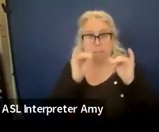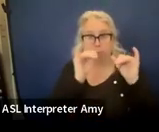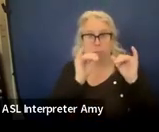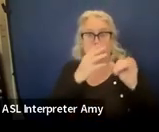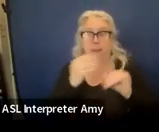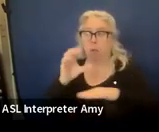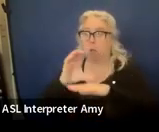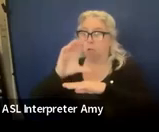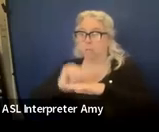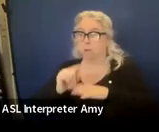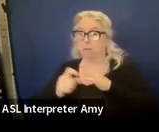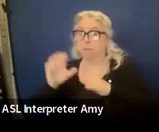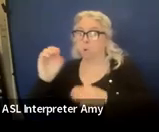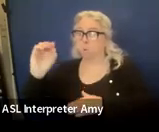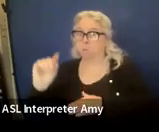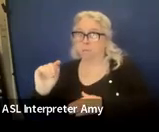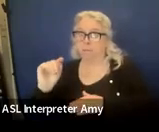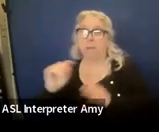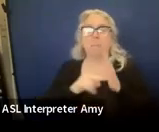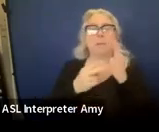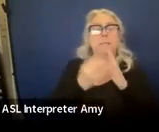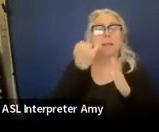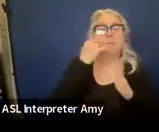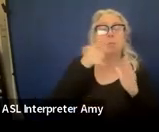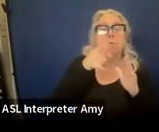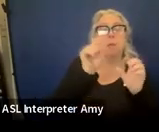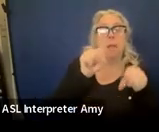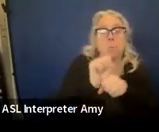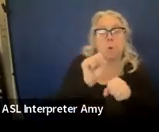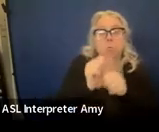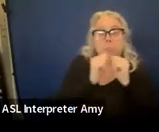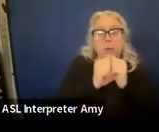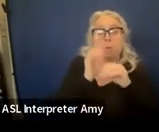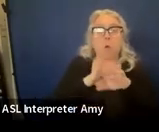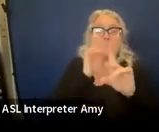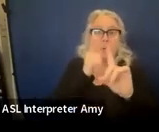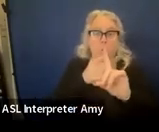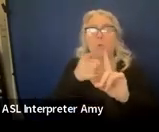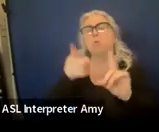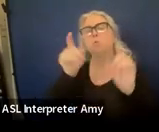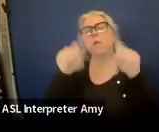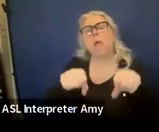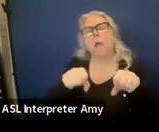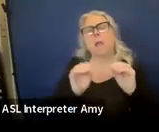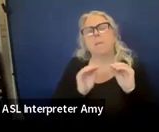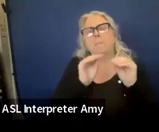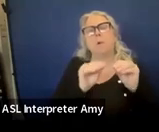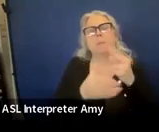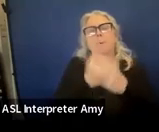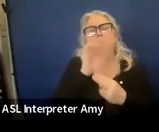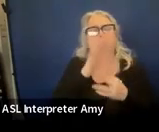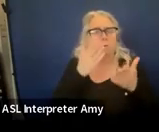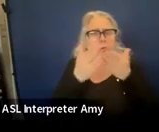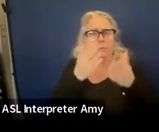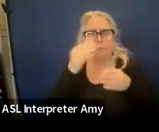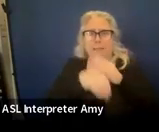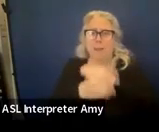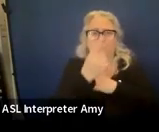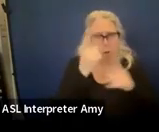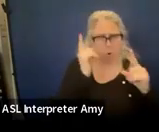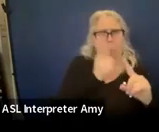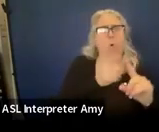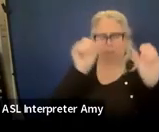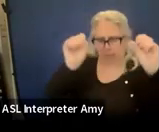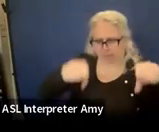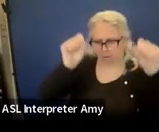So as Jennifer had mentioned, if you can work together on a goal, you can put both of your services in that one goal